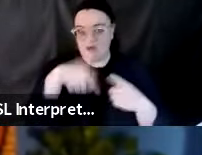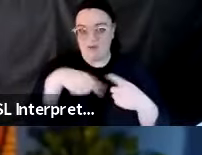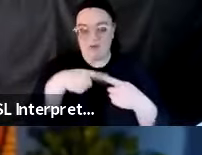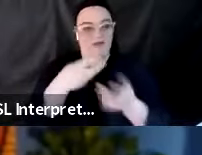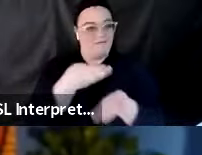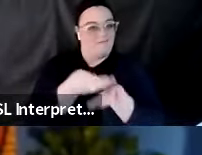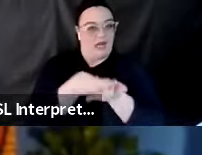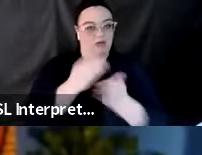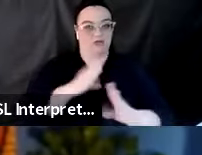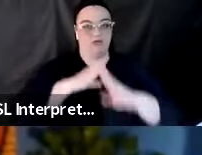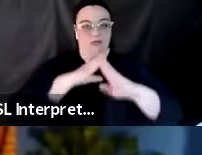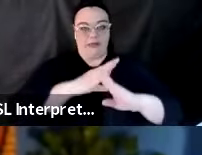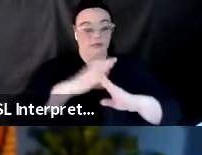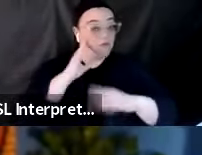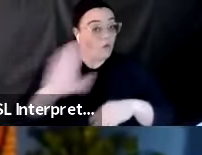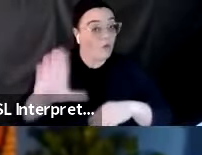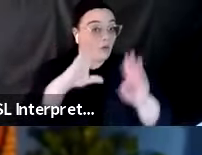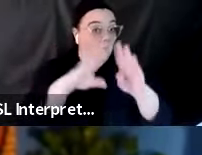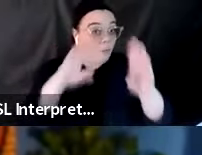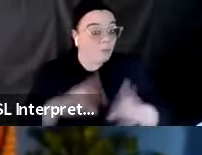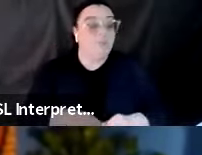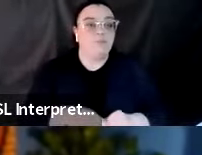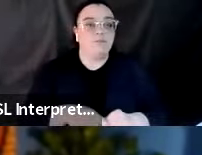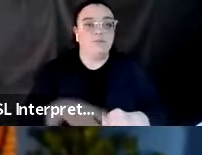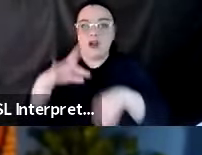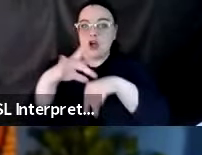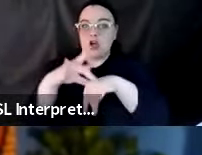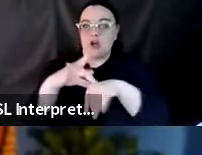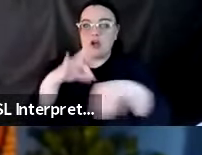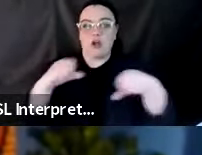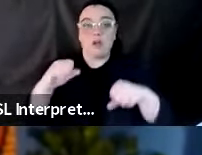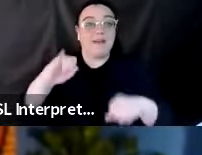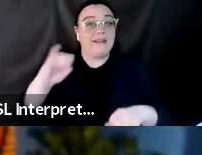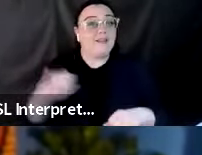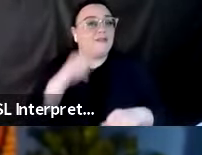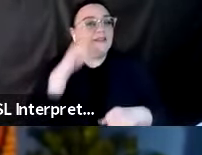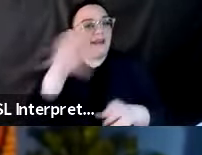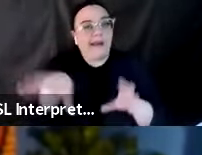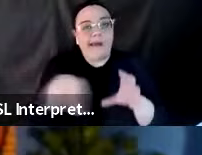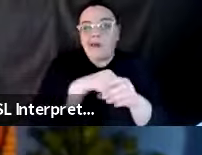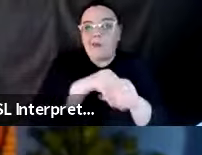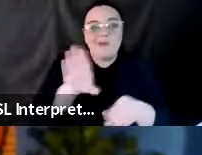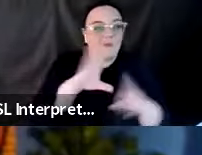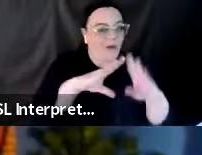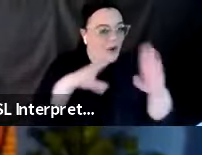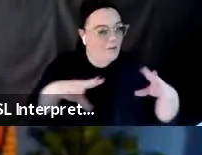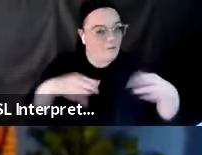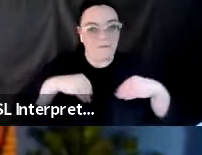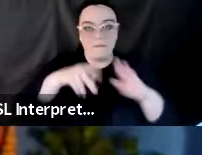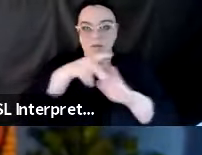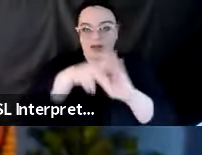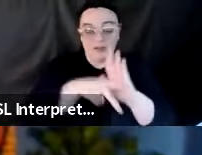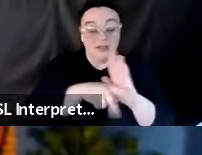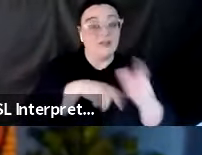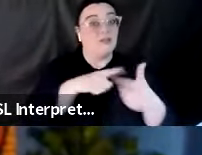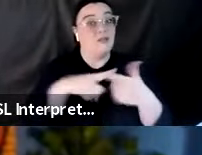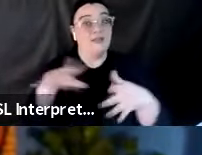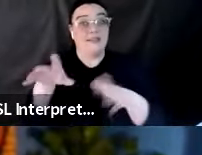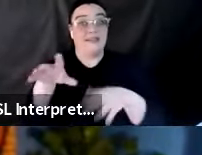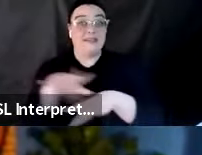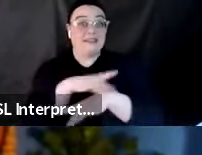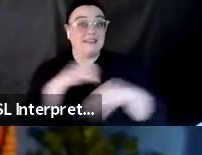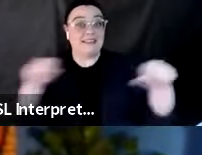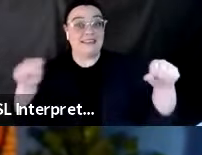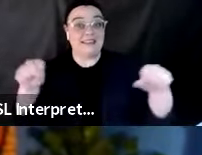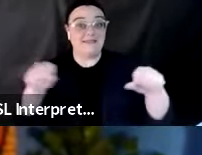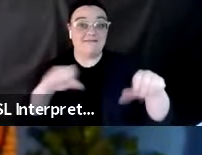in place for your home. Earthquake insurance isn't covered in your homeowner's policy. And after a big disaster, the federal government's not going to give